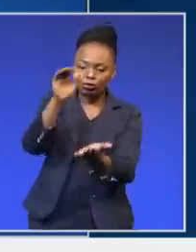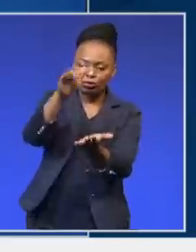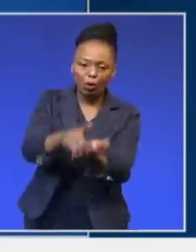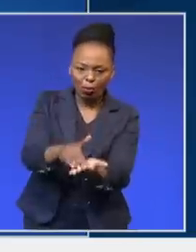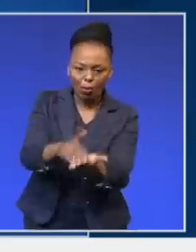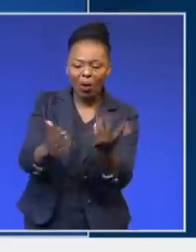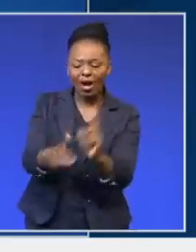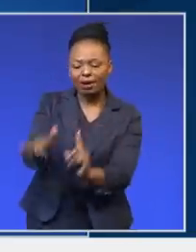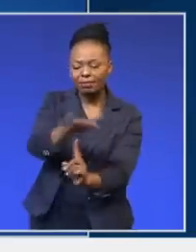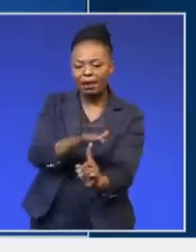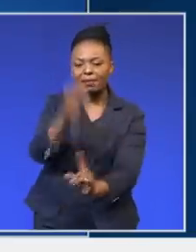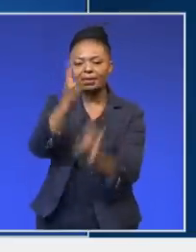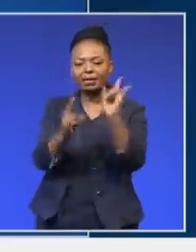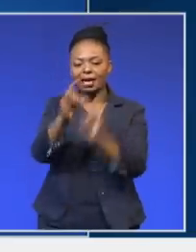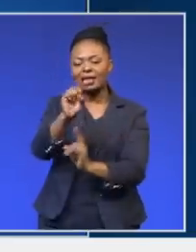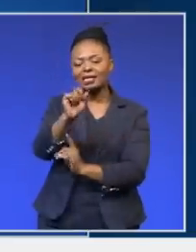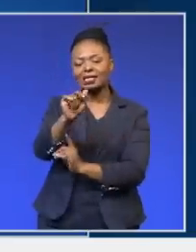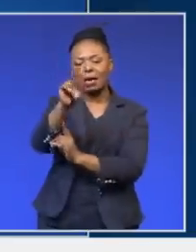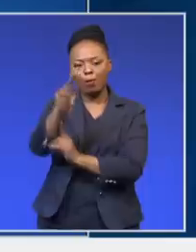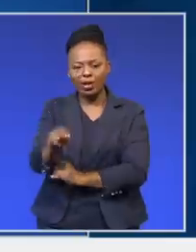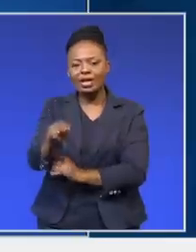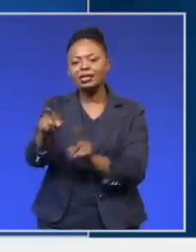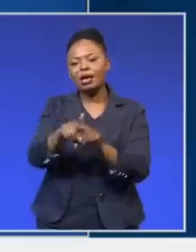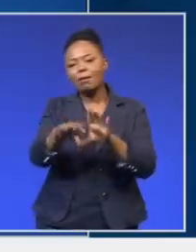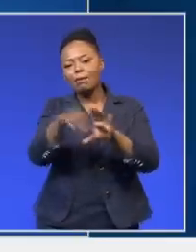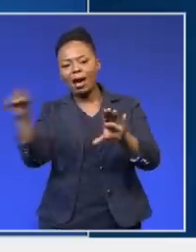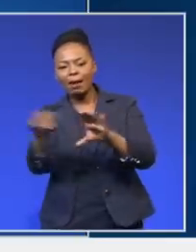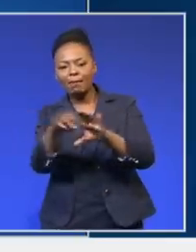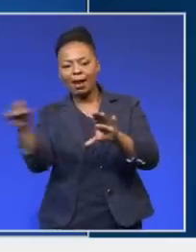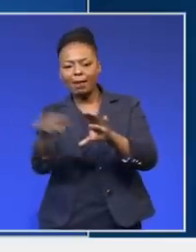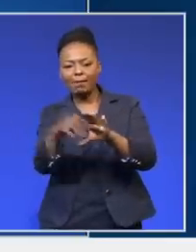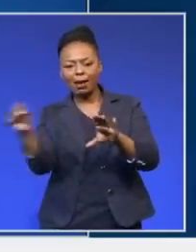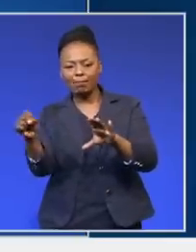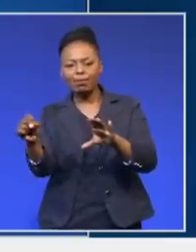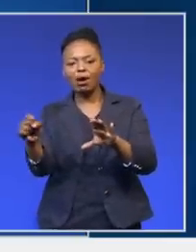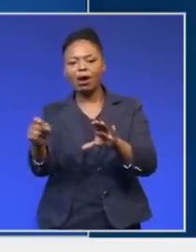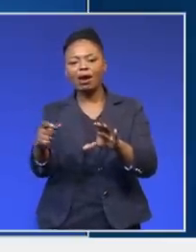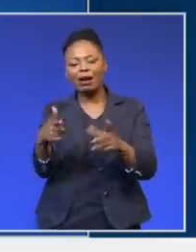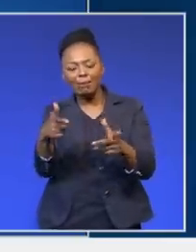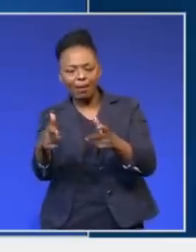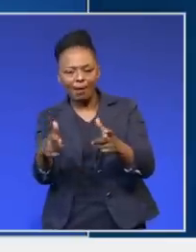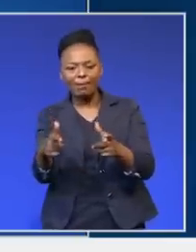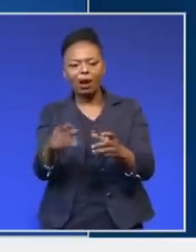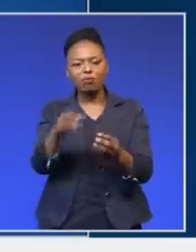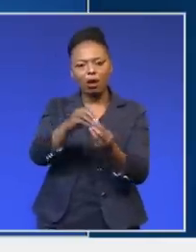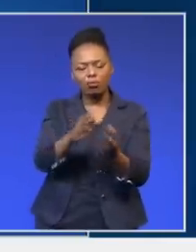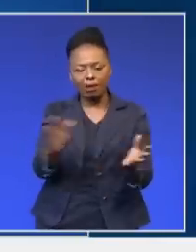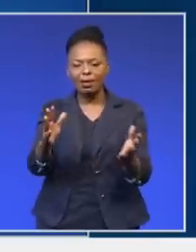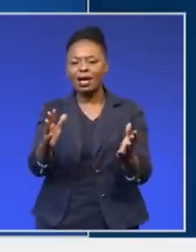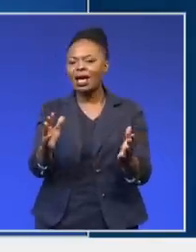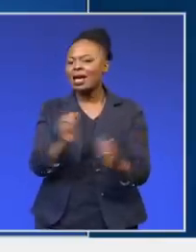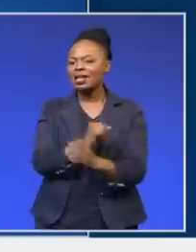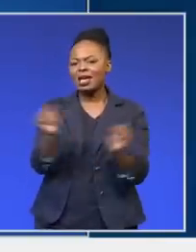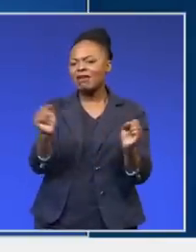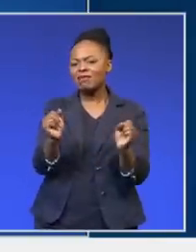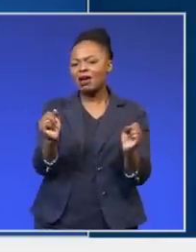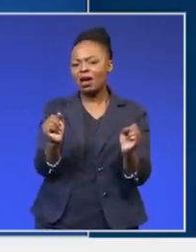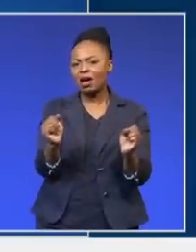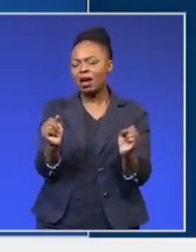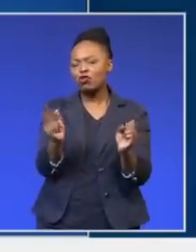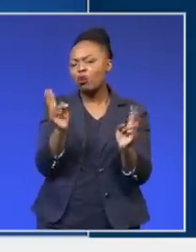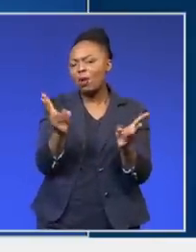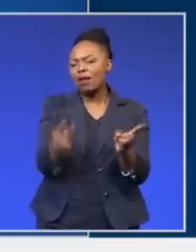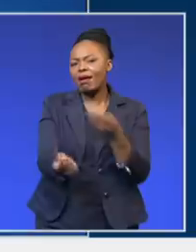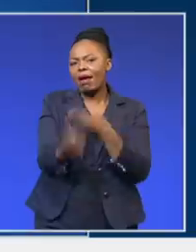offloading of legally ordered ammunition, was quite unusual. That normally takes